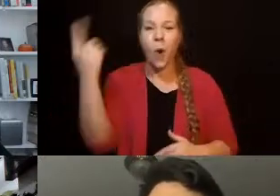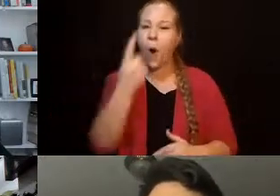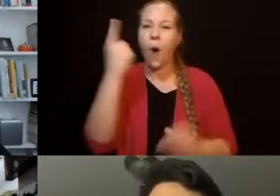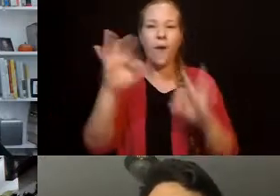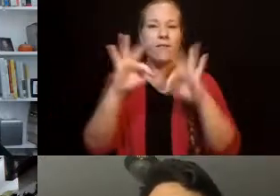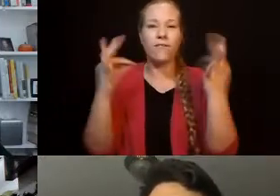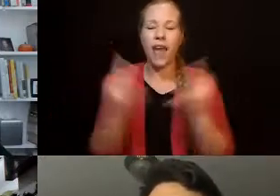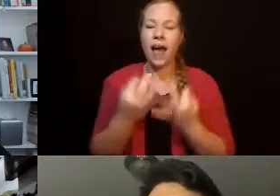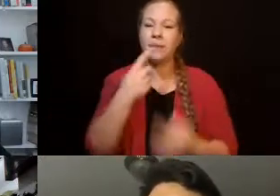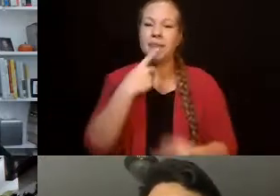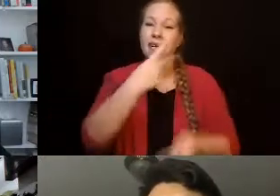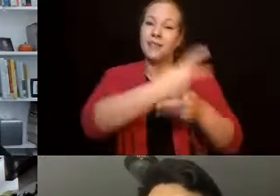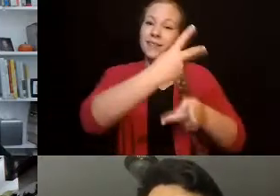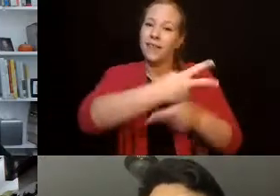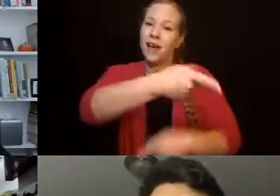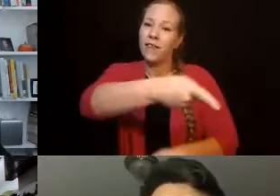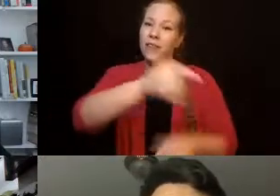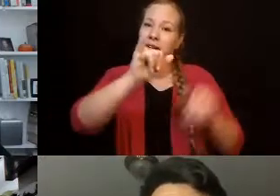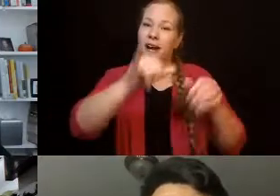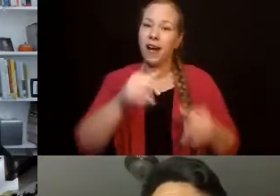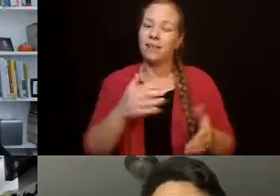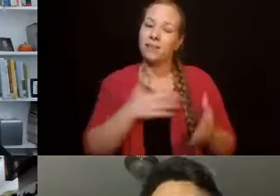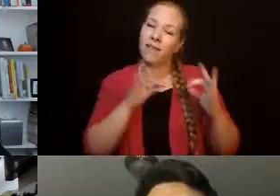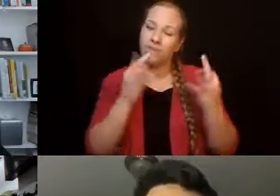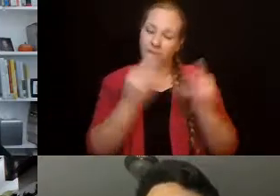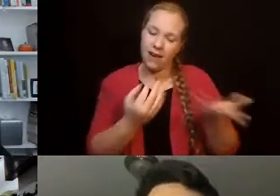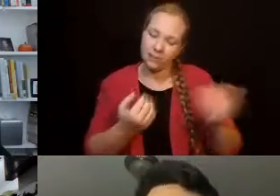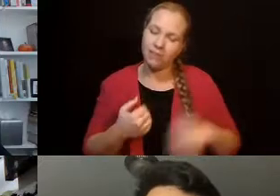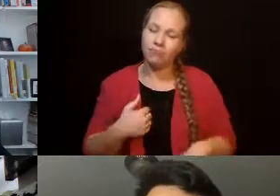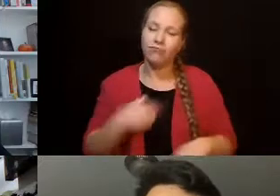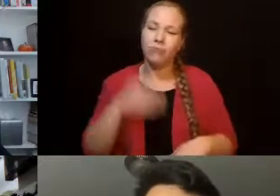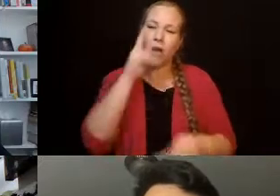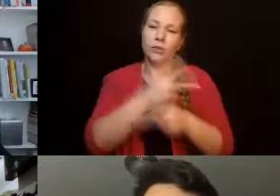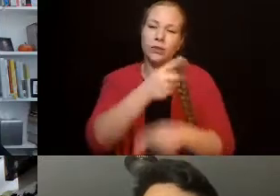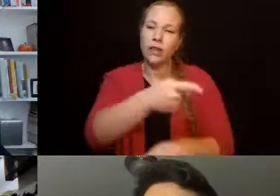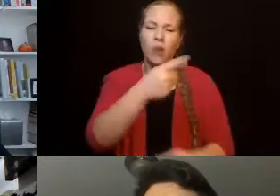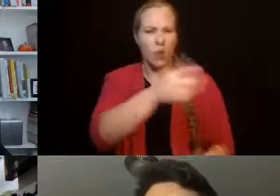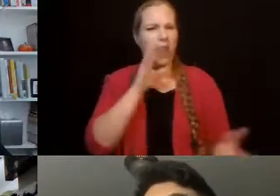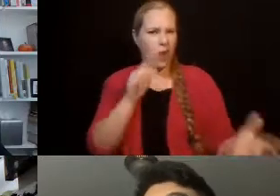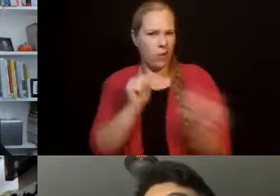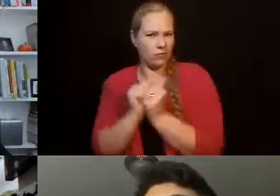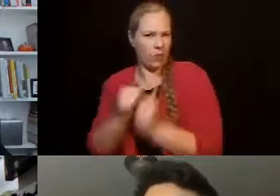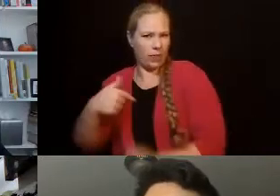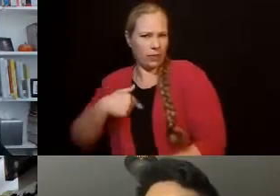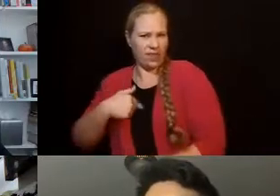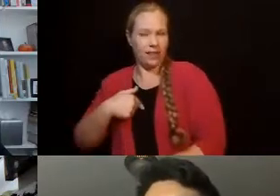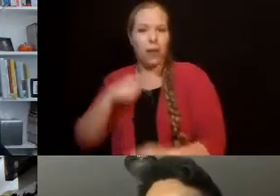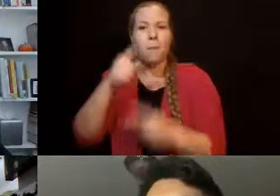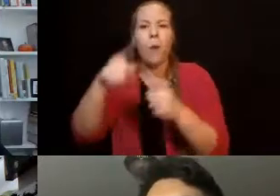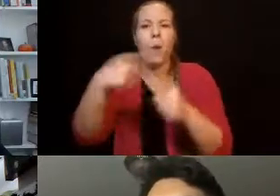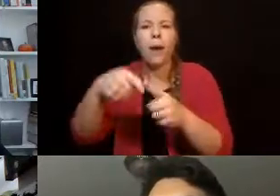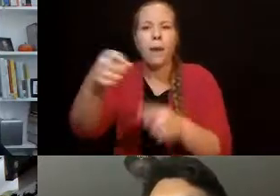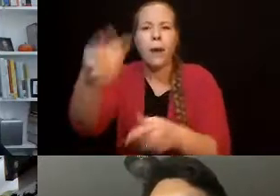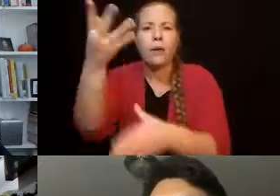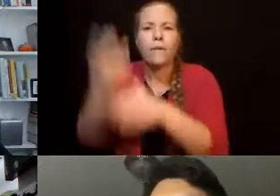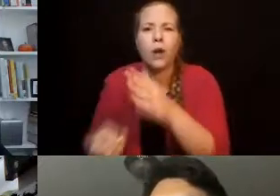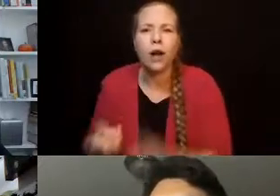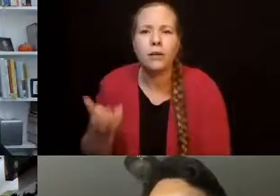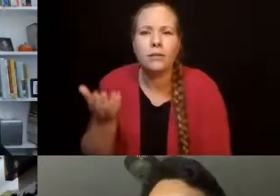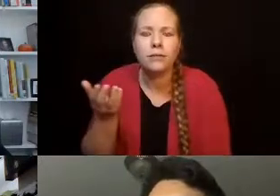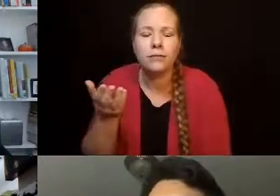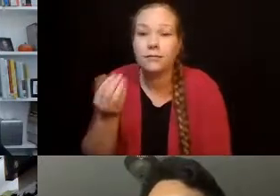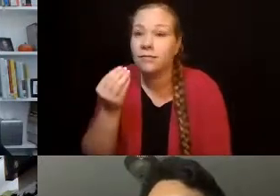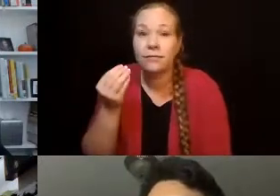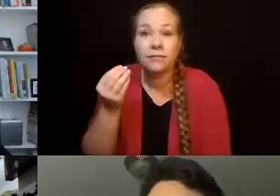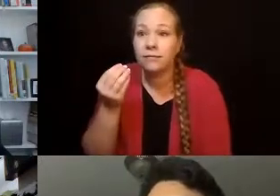going to live with when we're no longer here? Right? And what does that look like? Um, so when we talk about homes,